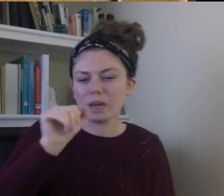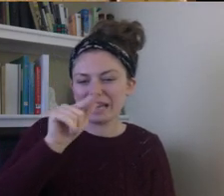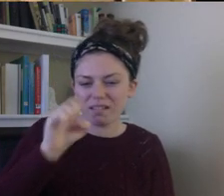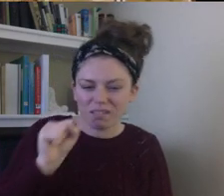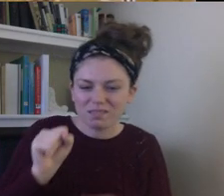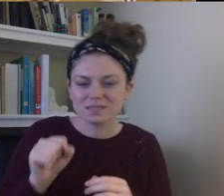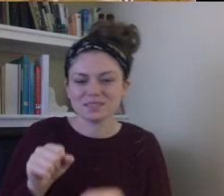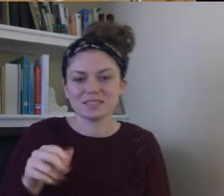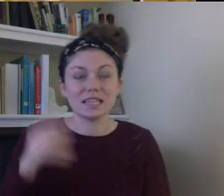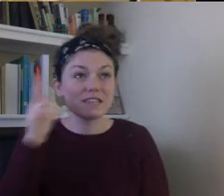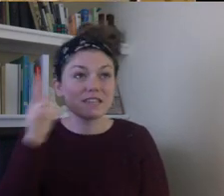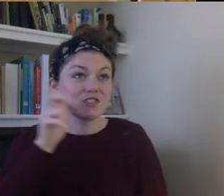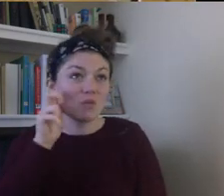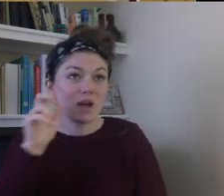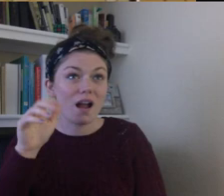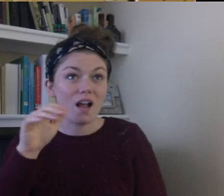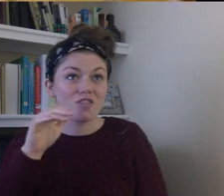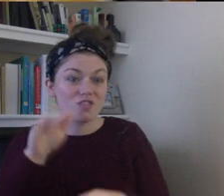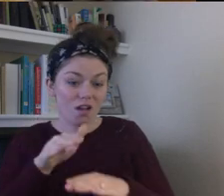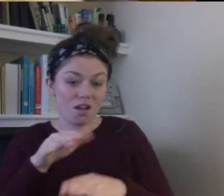some country fiddles.